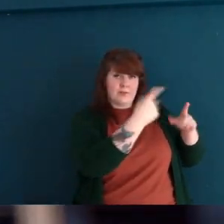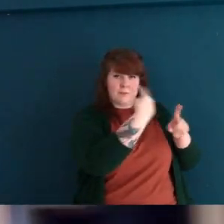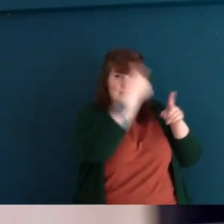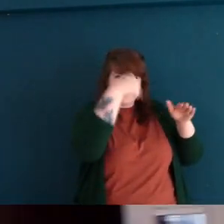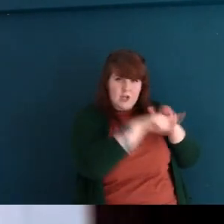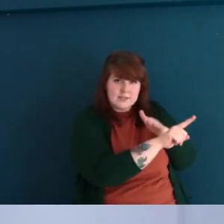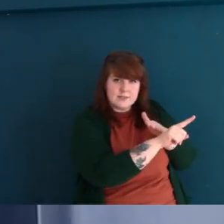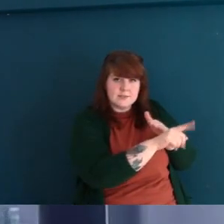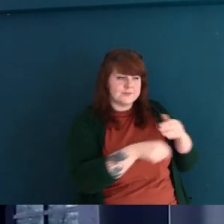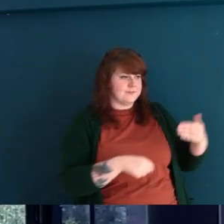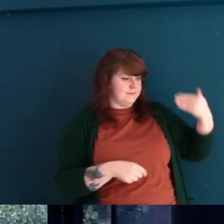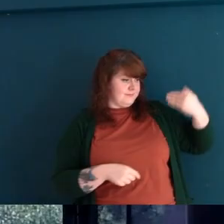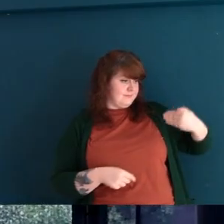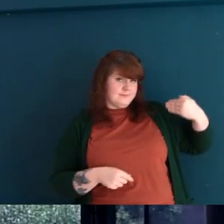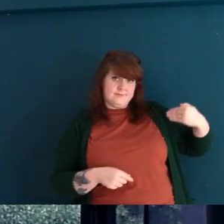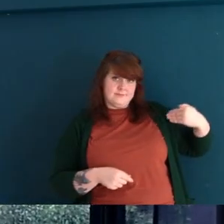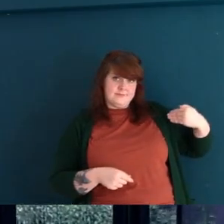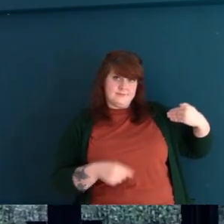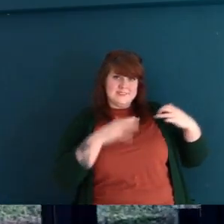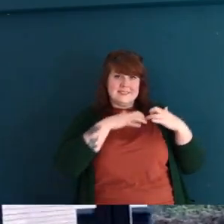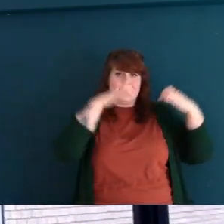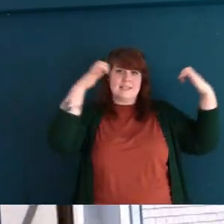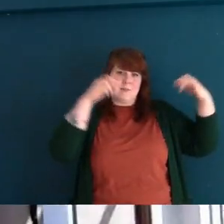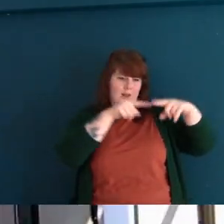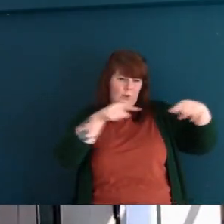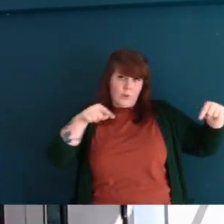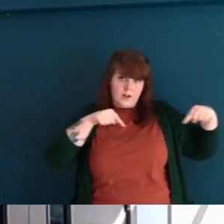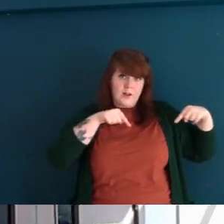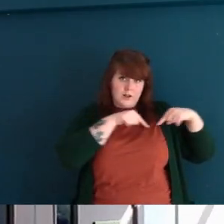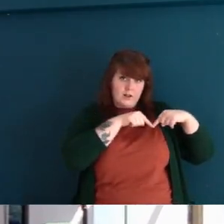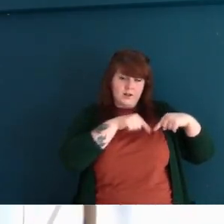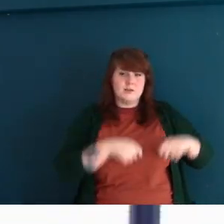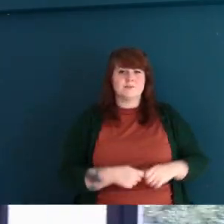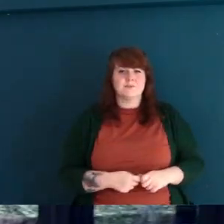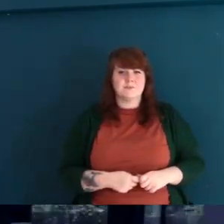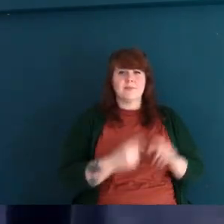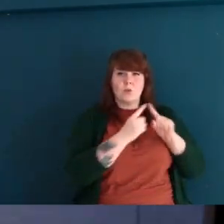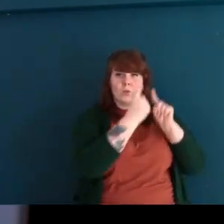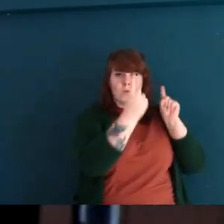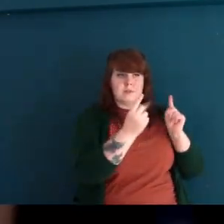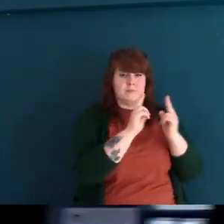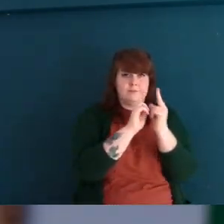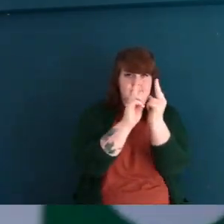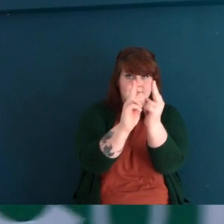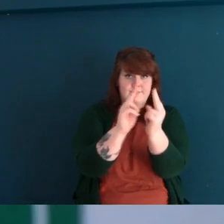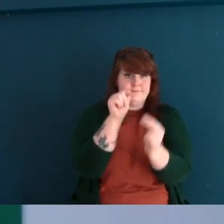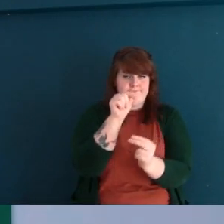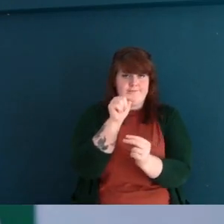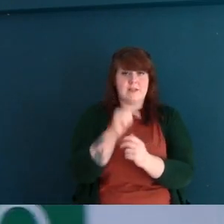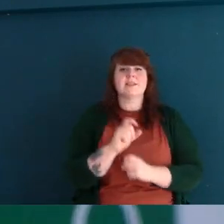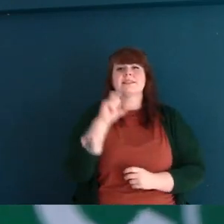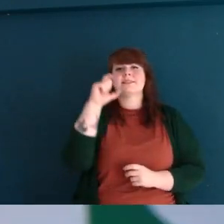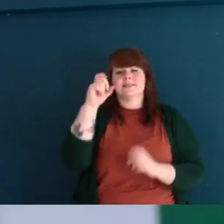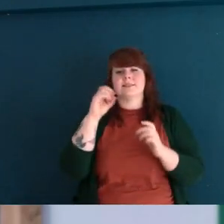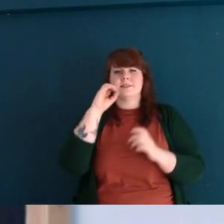We have emergency evacuation doors here. The assembly hall here. And the C0 corridor